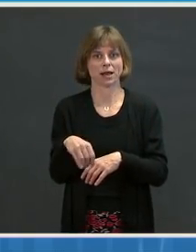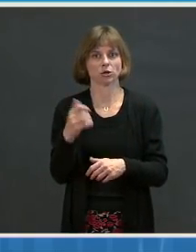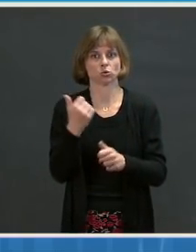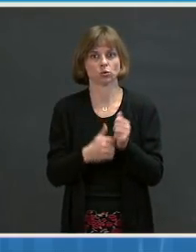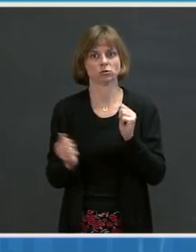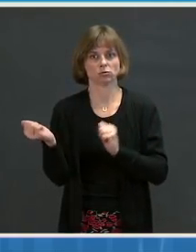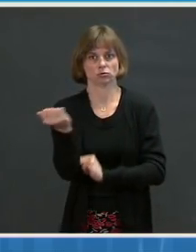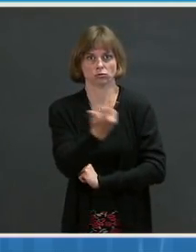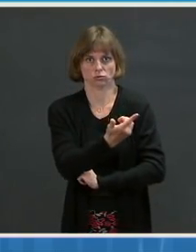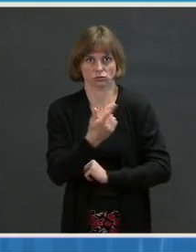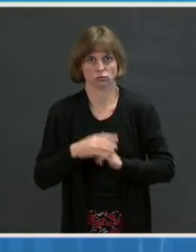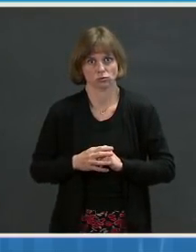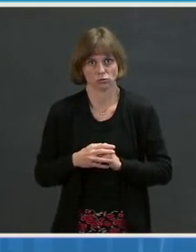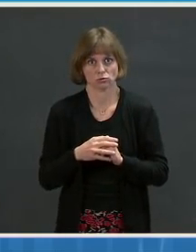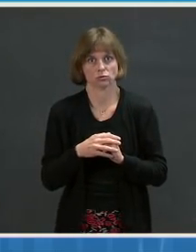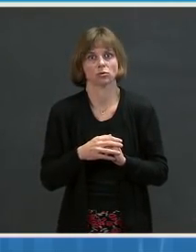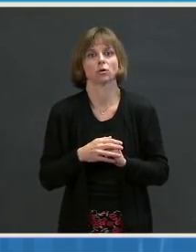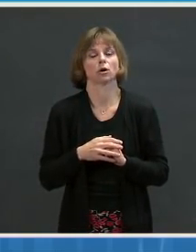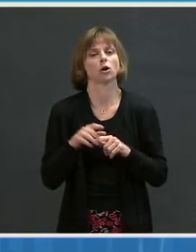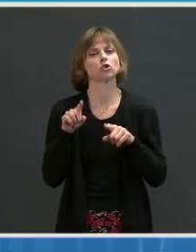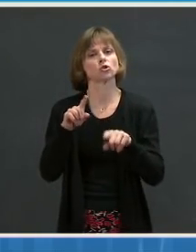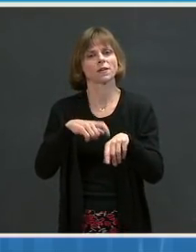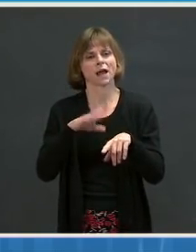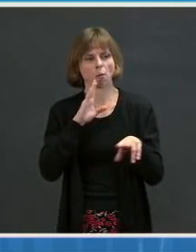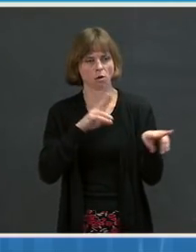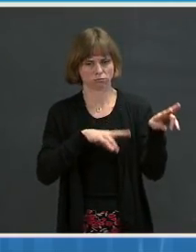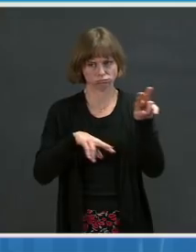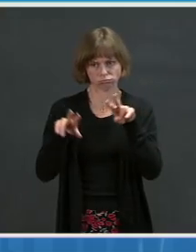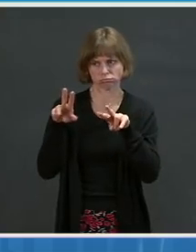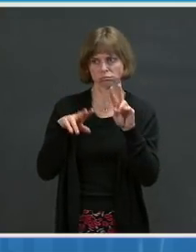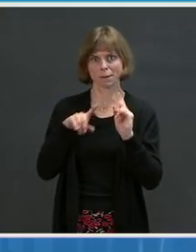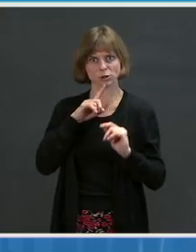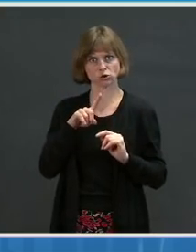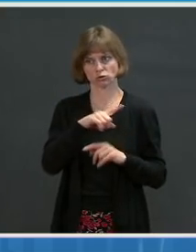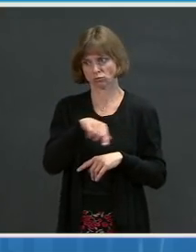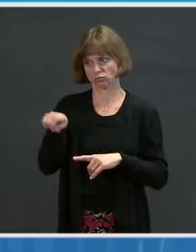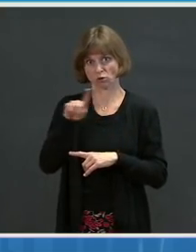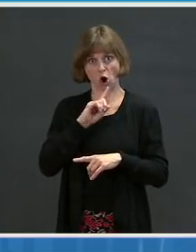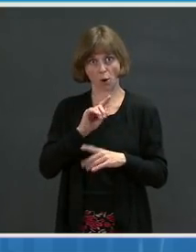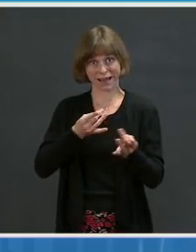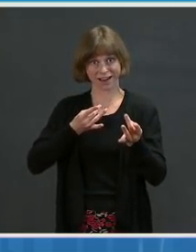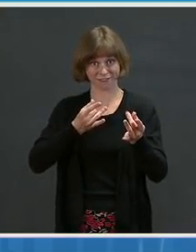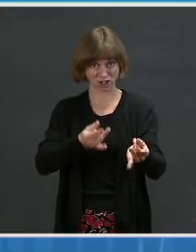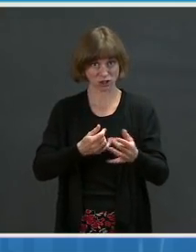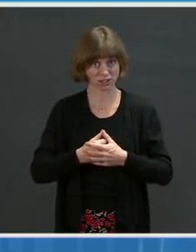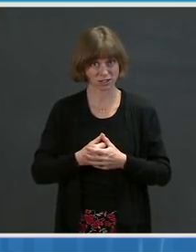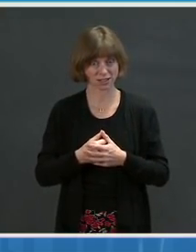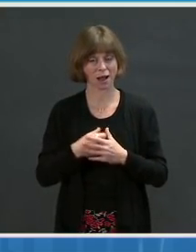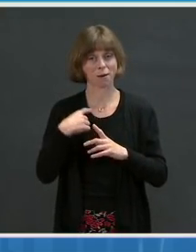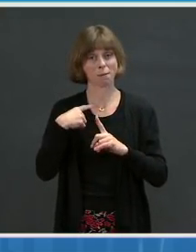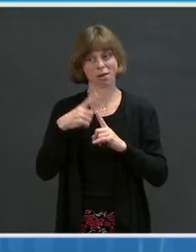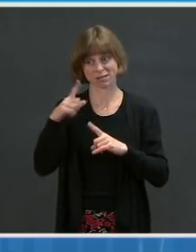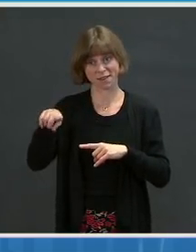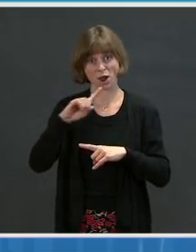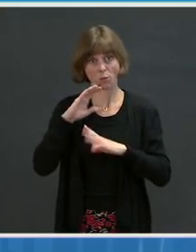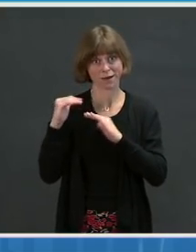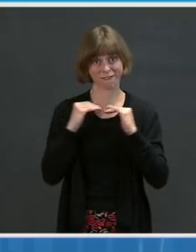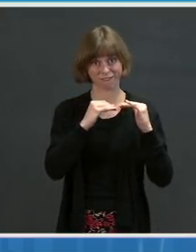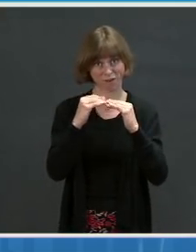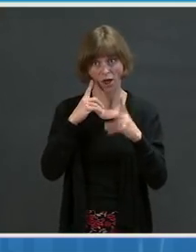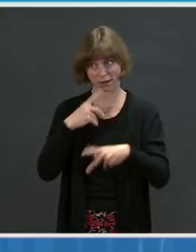monitor channels, make sure channels are performing in two ways, efficiency and also fairness and equity.